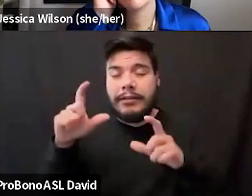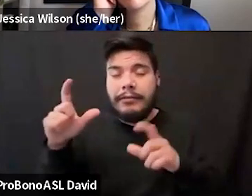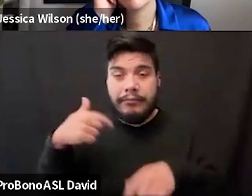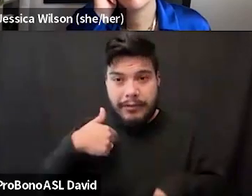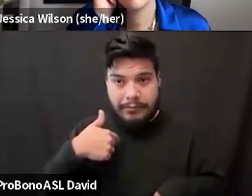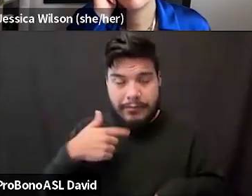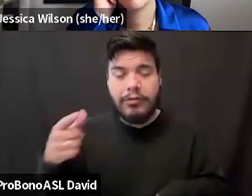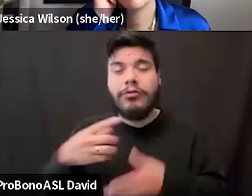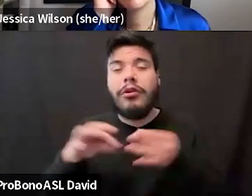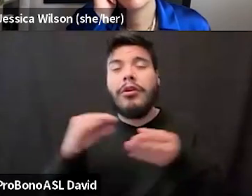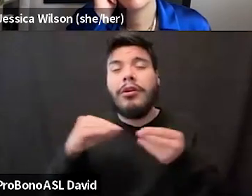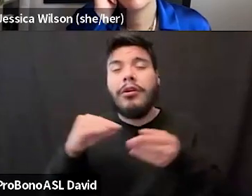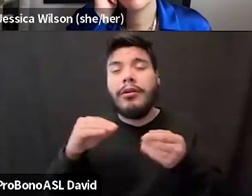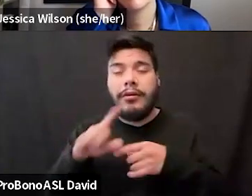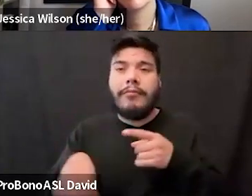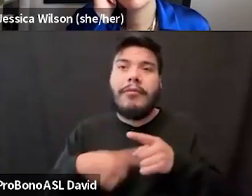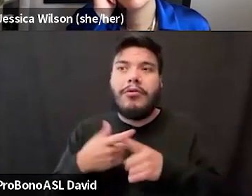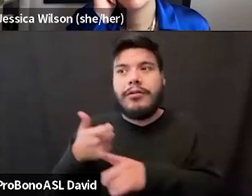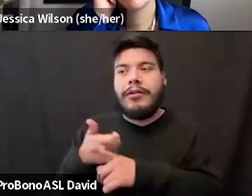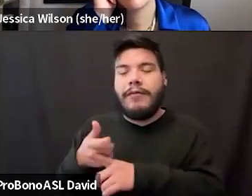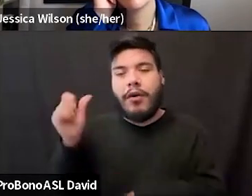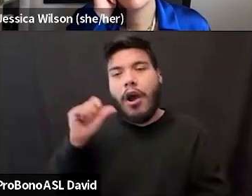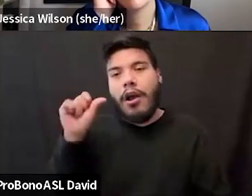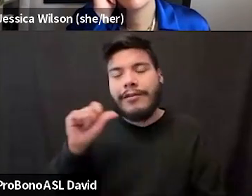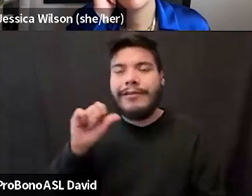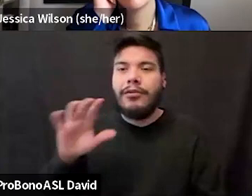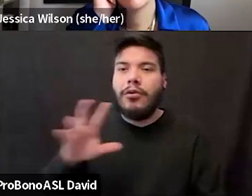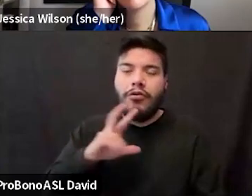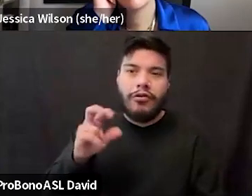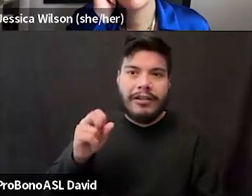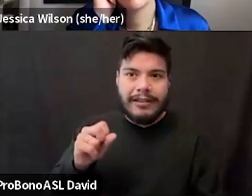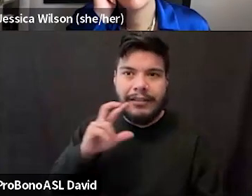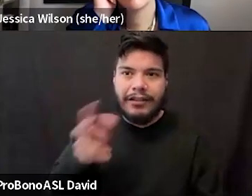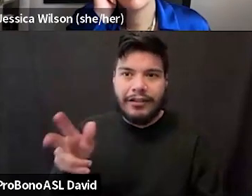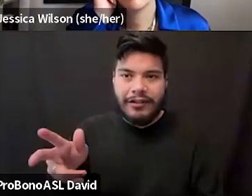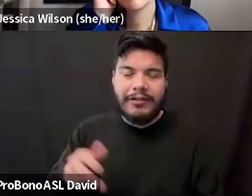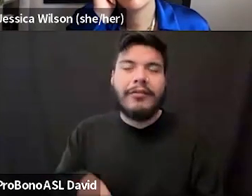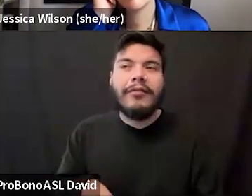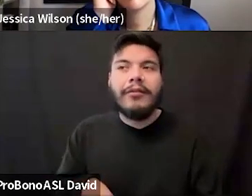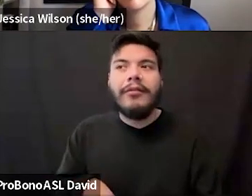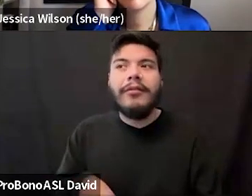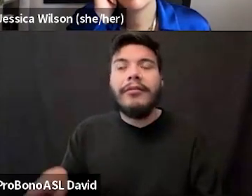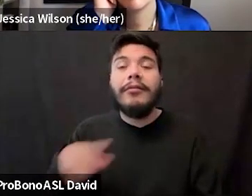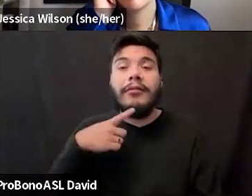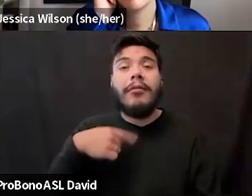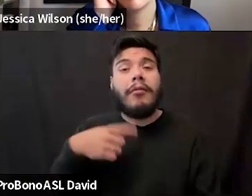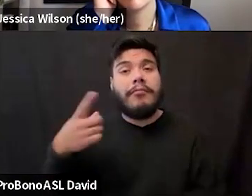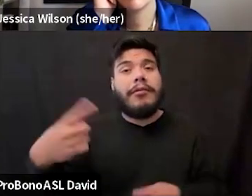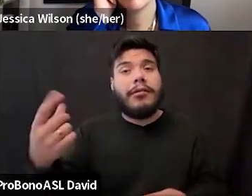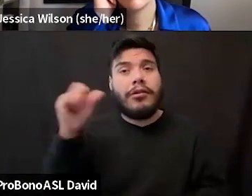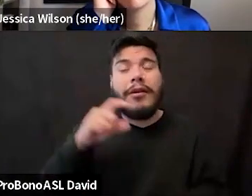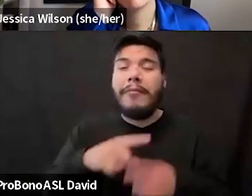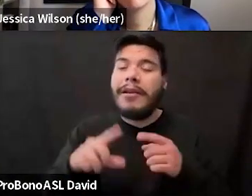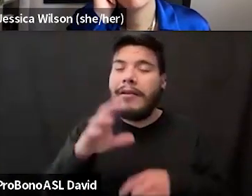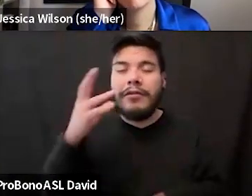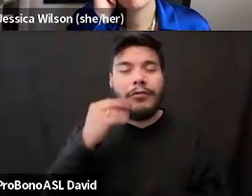being auntie in her mid thirties, but also, or early thirties, but also that she had been an auntie, but she never got to be an auntie baby,